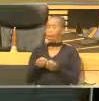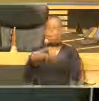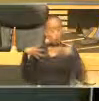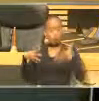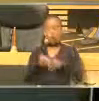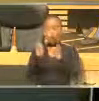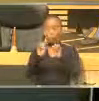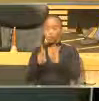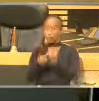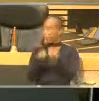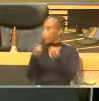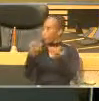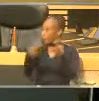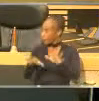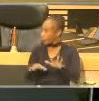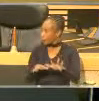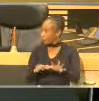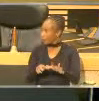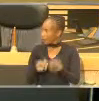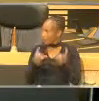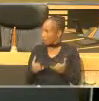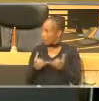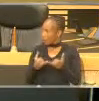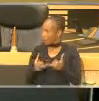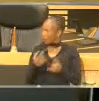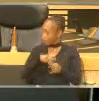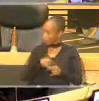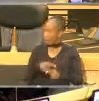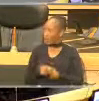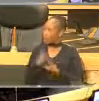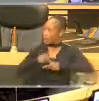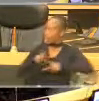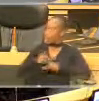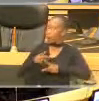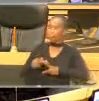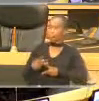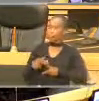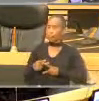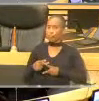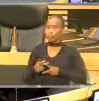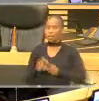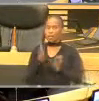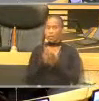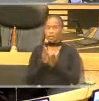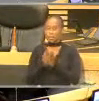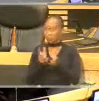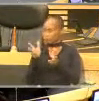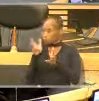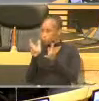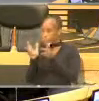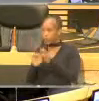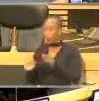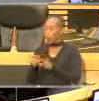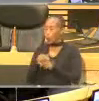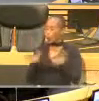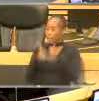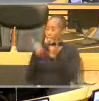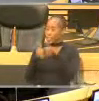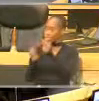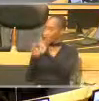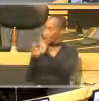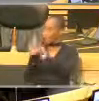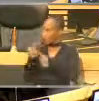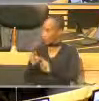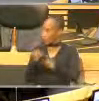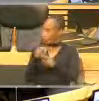Buffalo City. And currently we are preparing, we are actually looking at all challenges that they would face so that they will be able